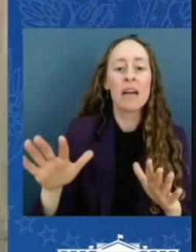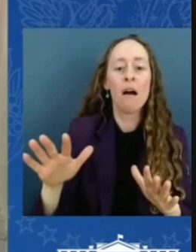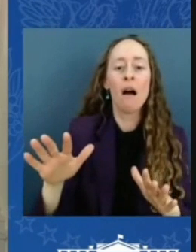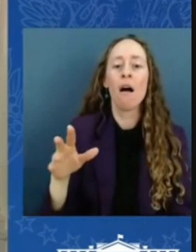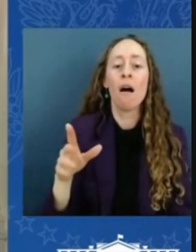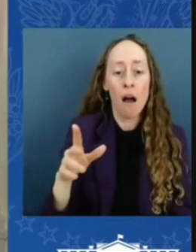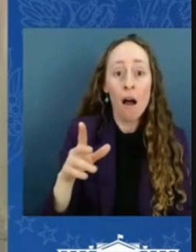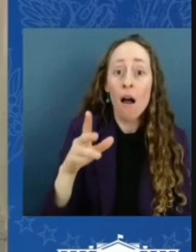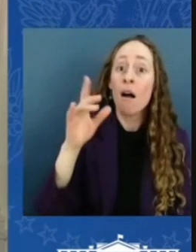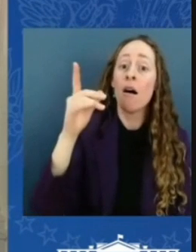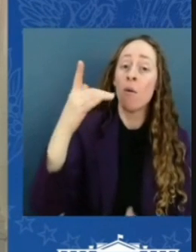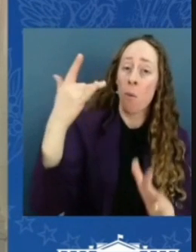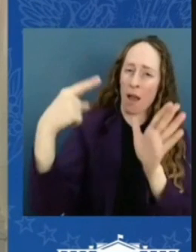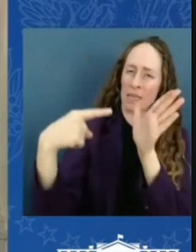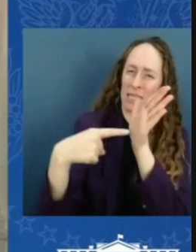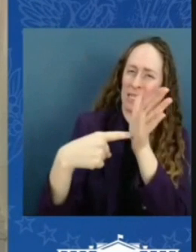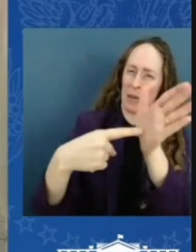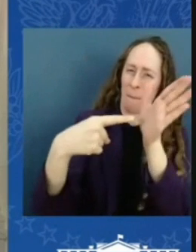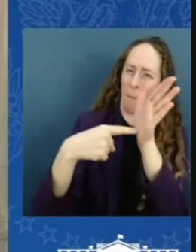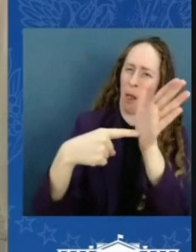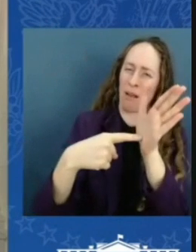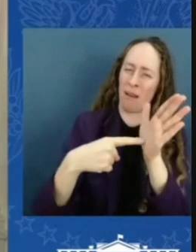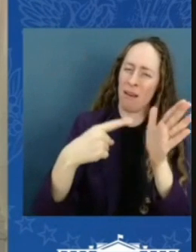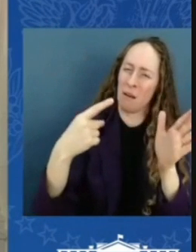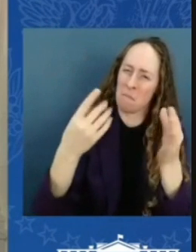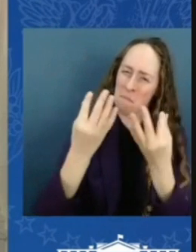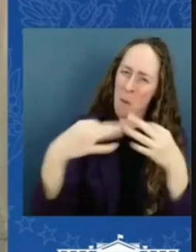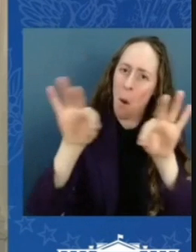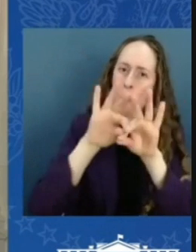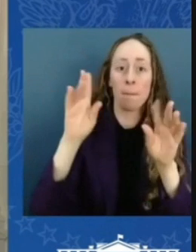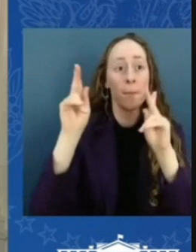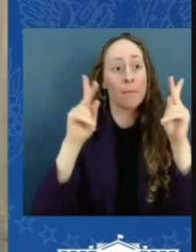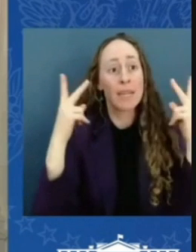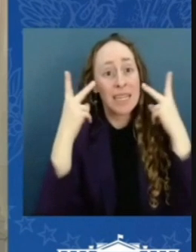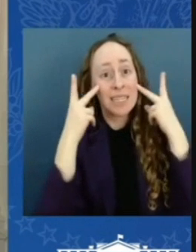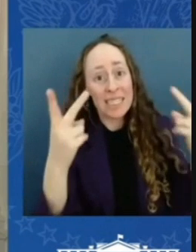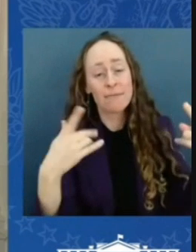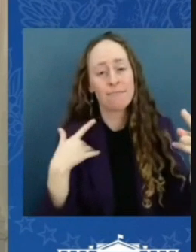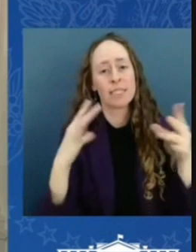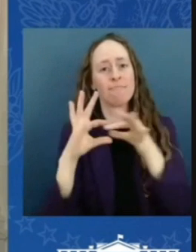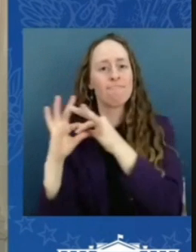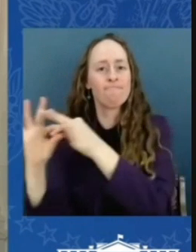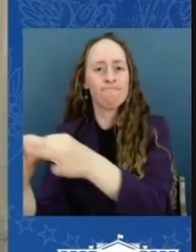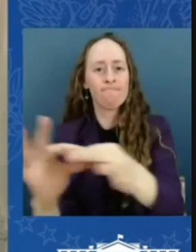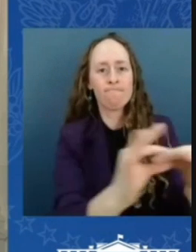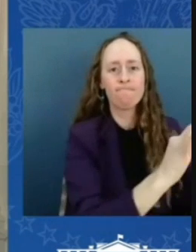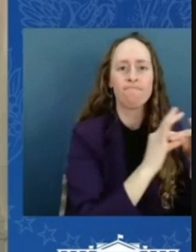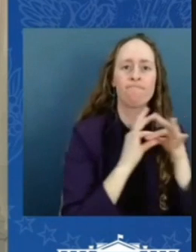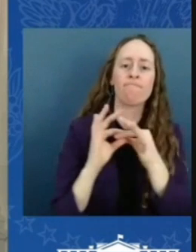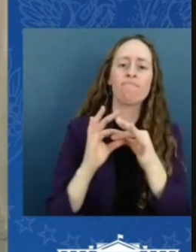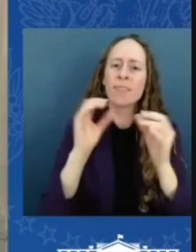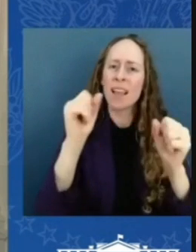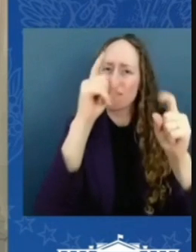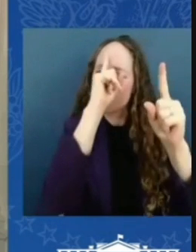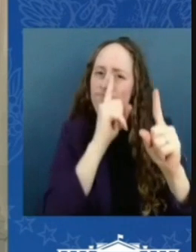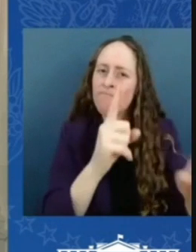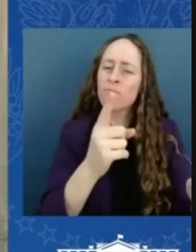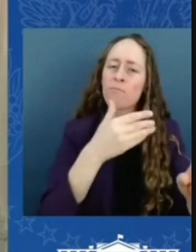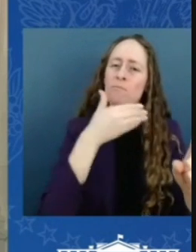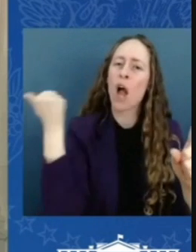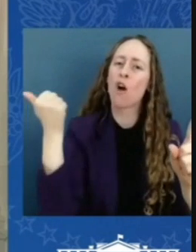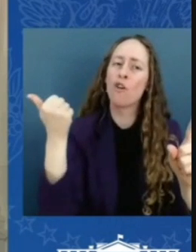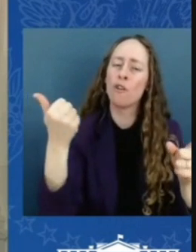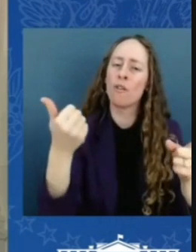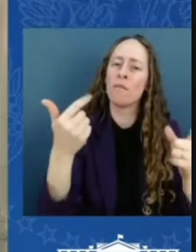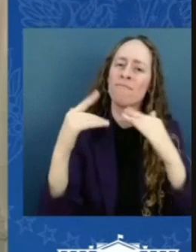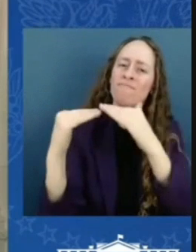uniting for a shared vision of progress, justice, and equality. Today, my